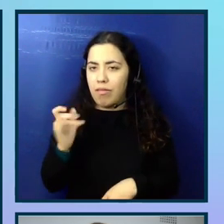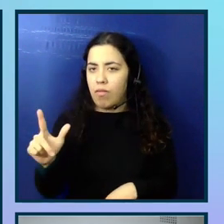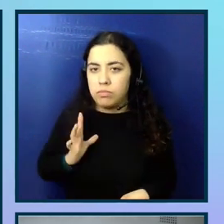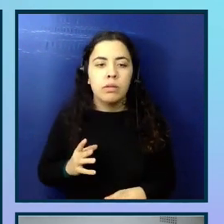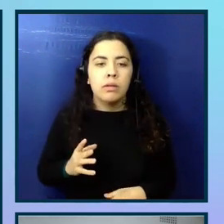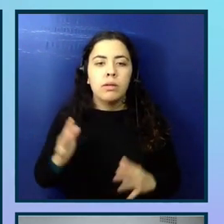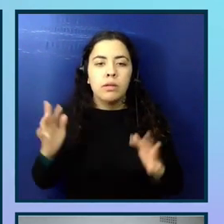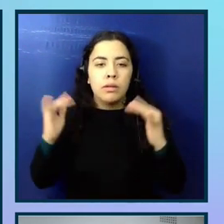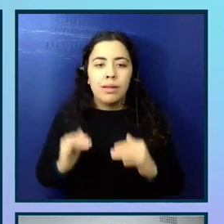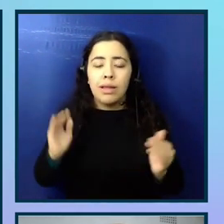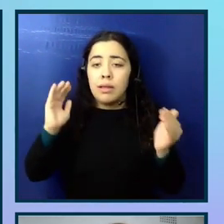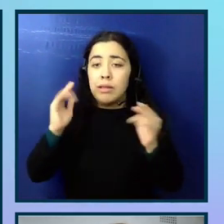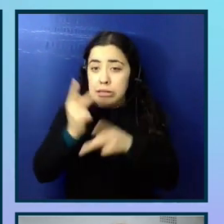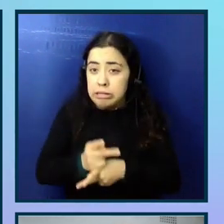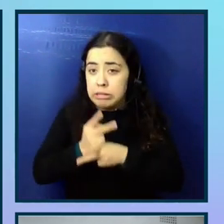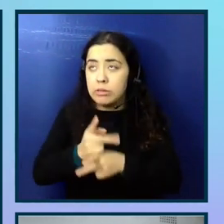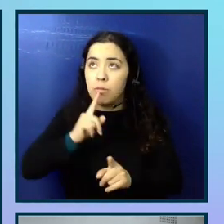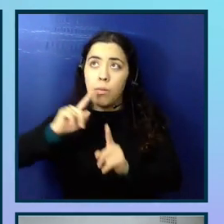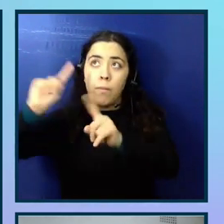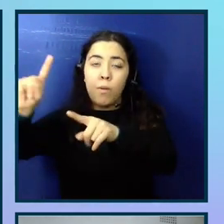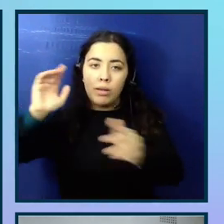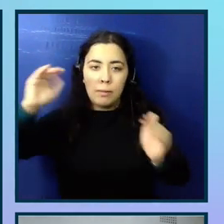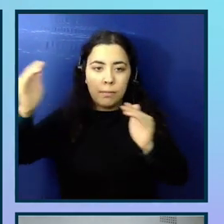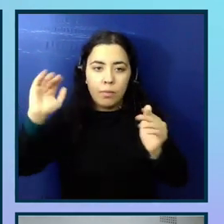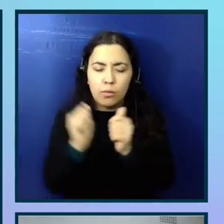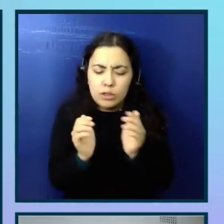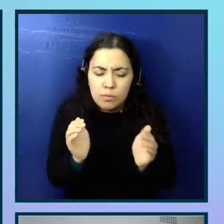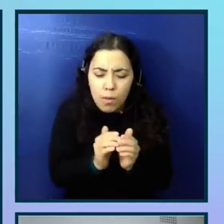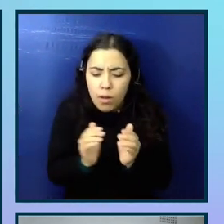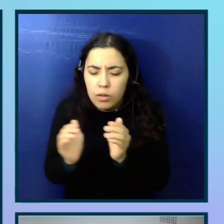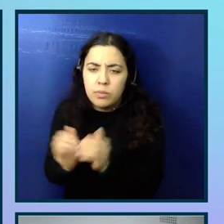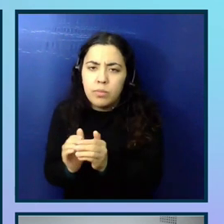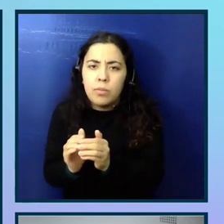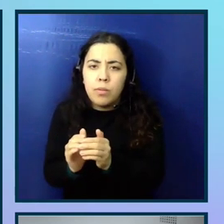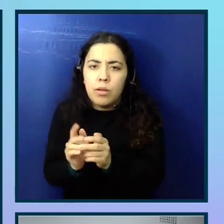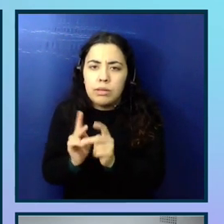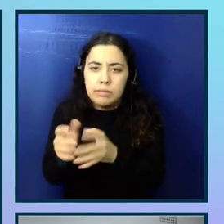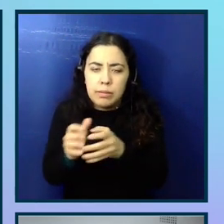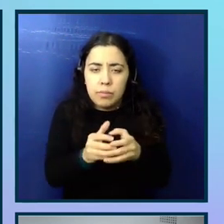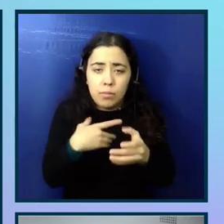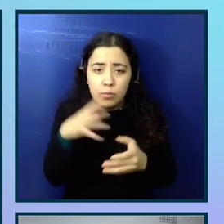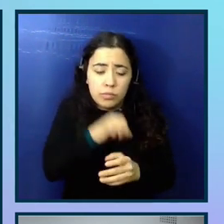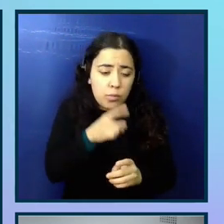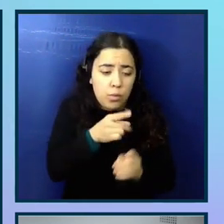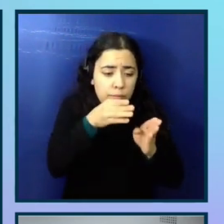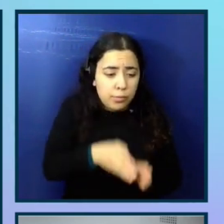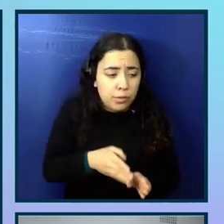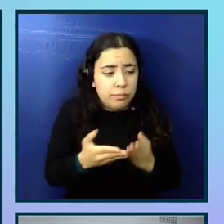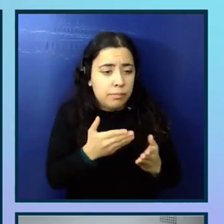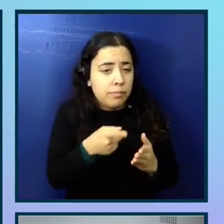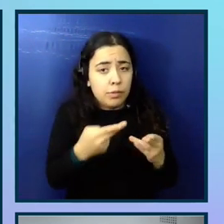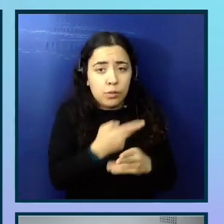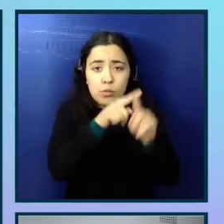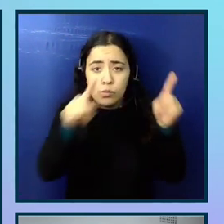Be careful, especially with small sample sizes. avoid assuming that input from one person who may like use